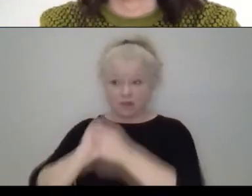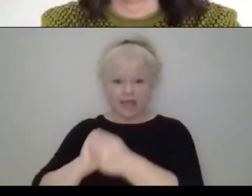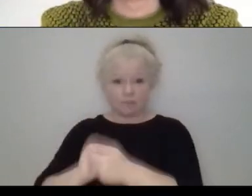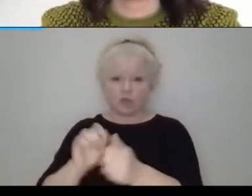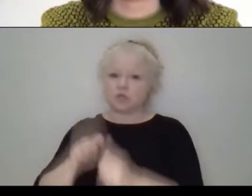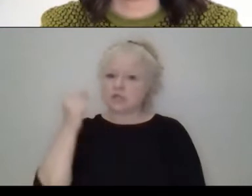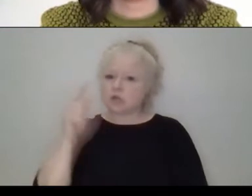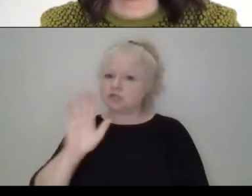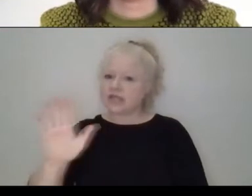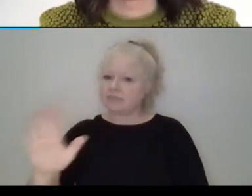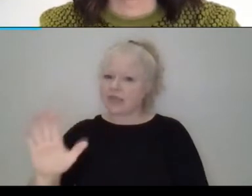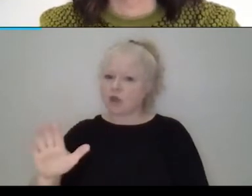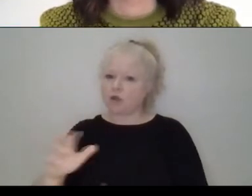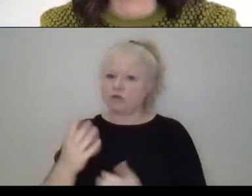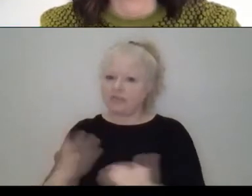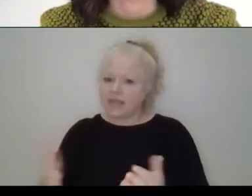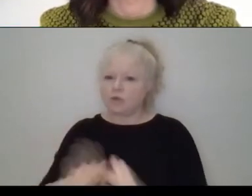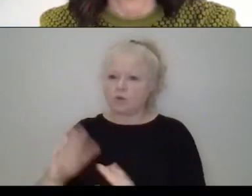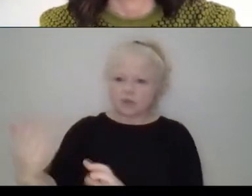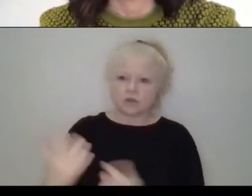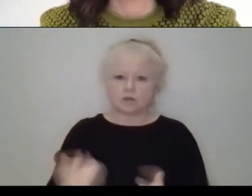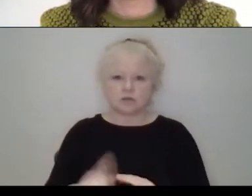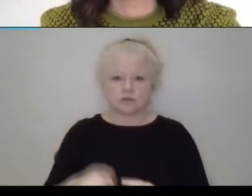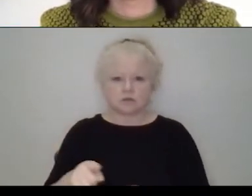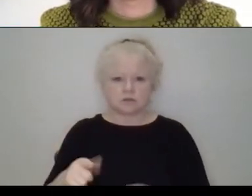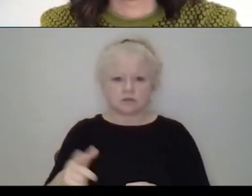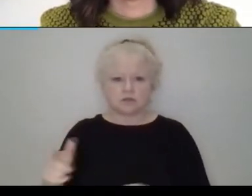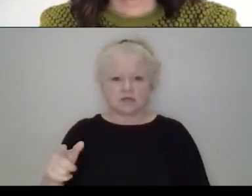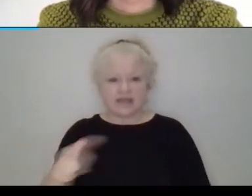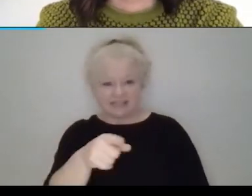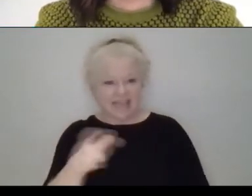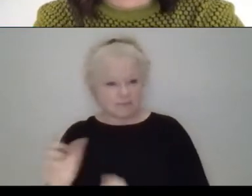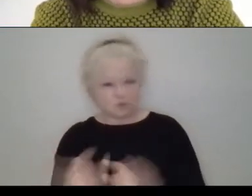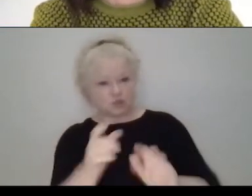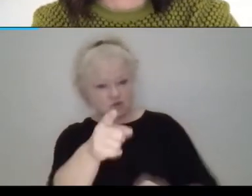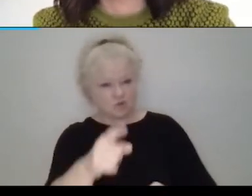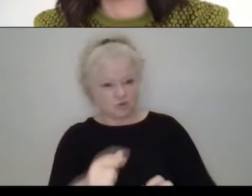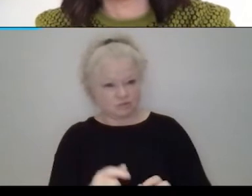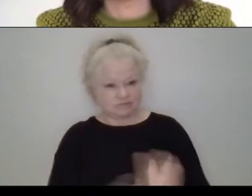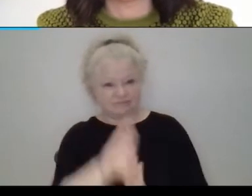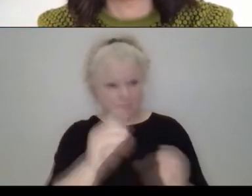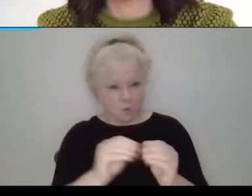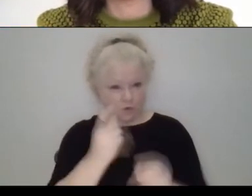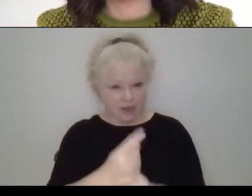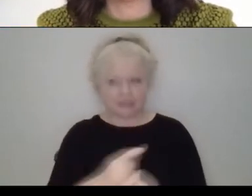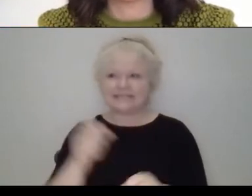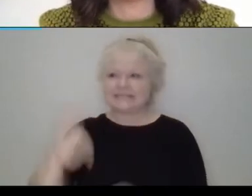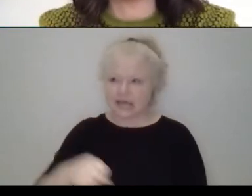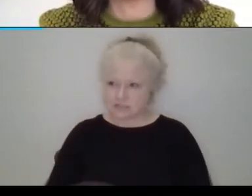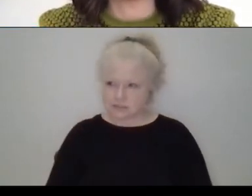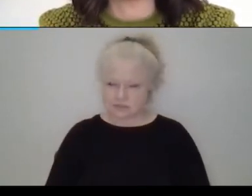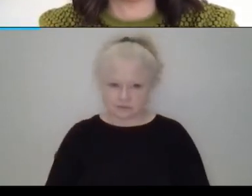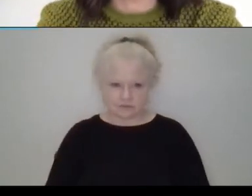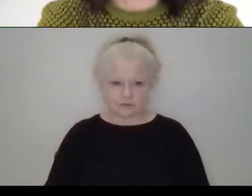and find, and find a new way and sort of probably pushed you to find a new way. Yeah, exactly. And I don't know, it